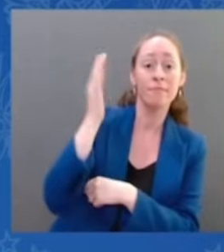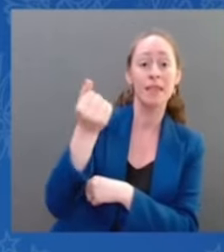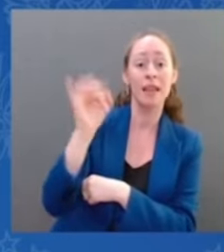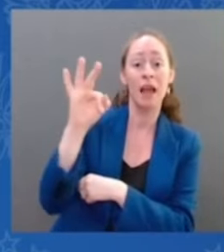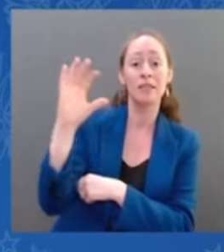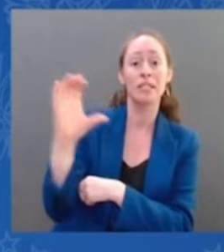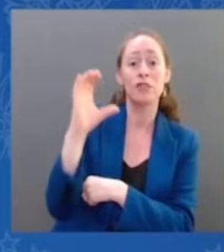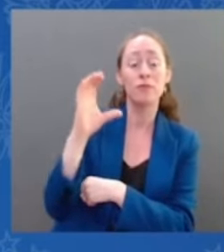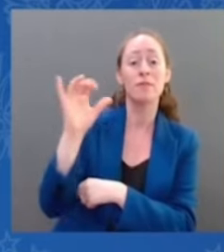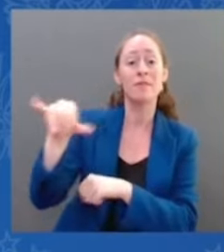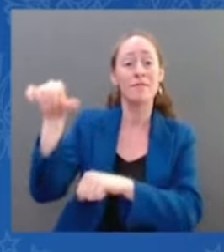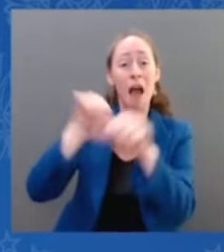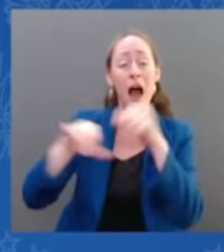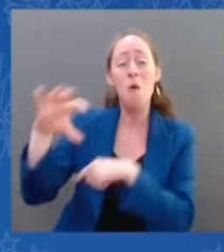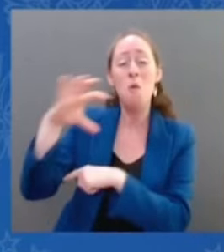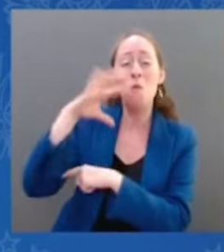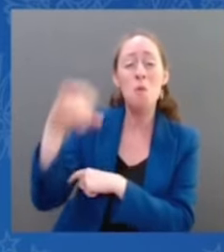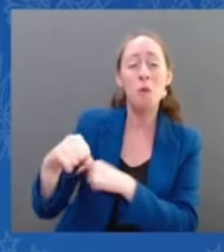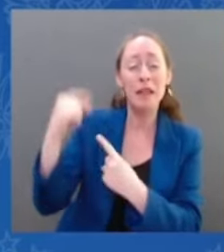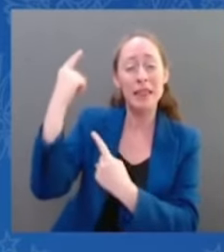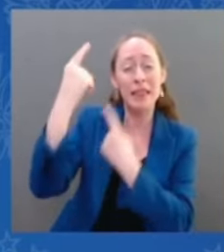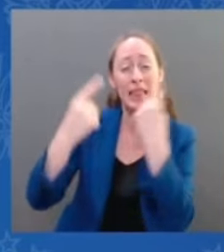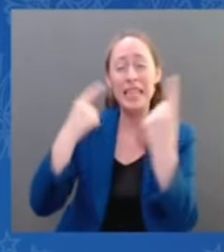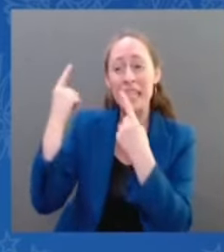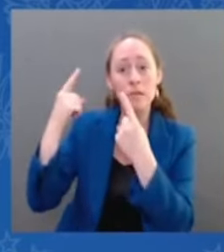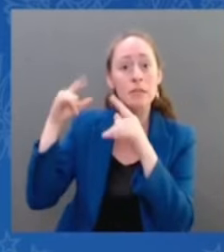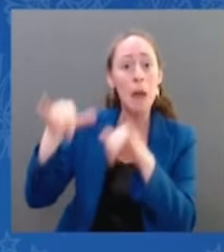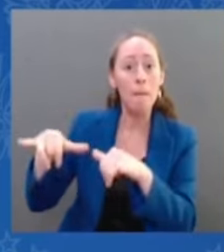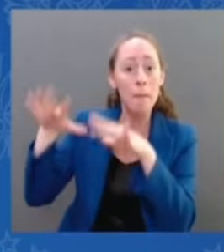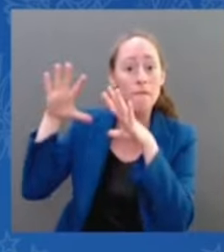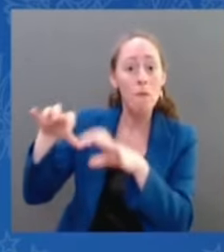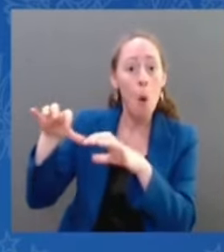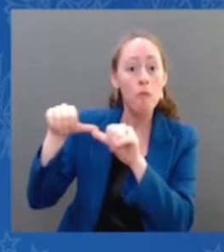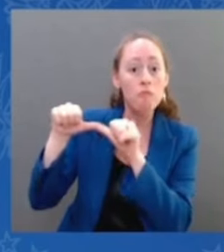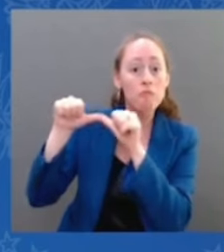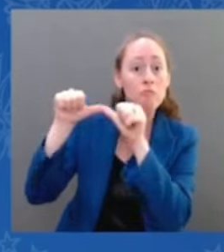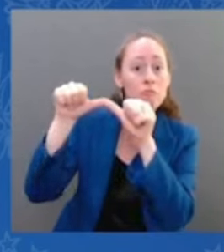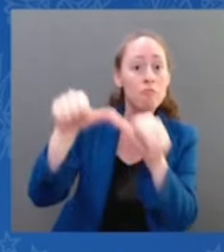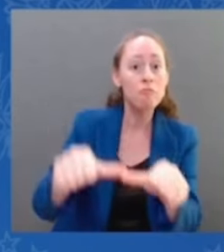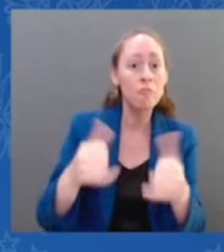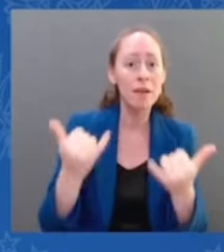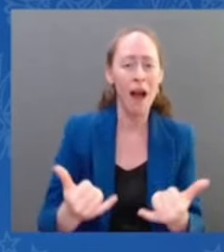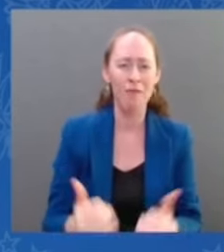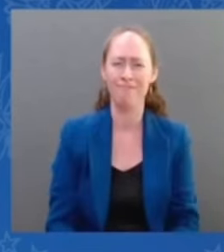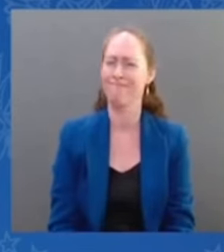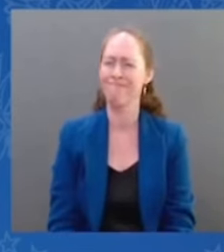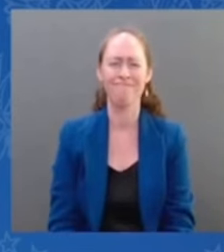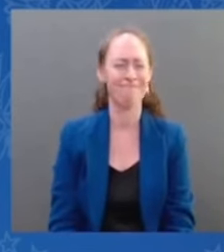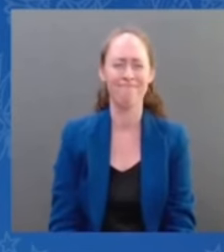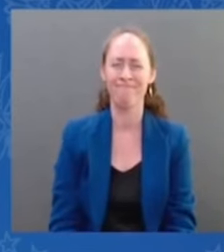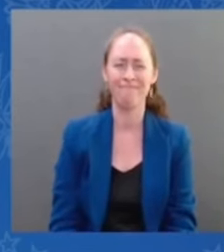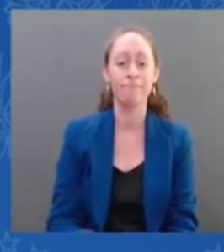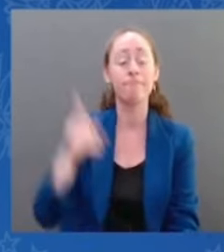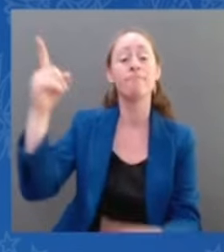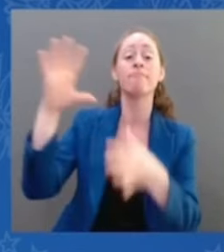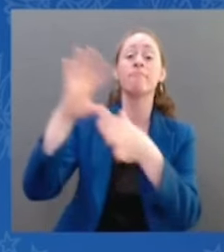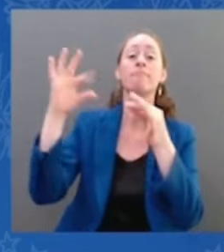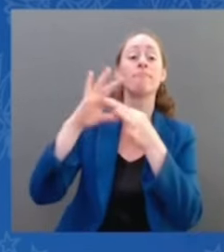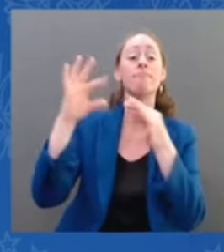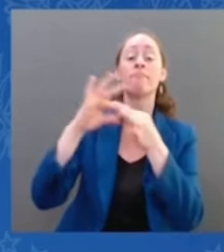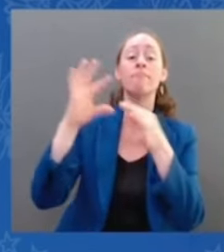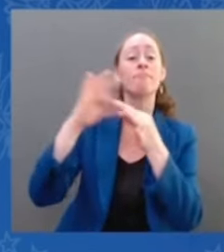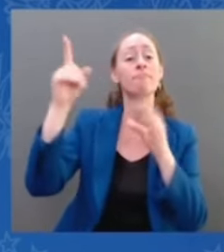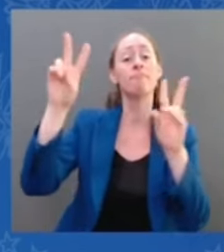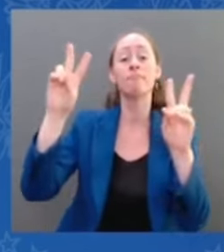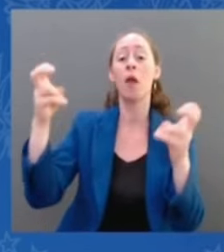here's the quote, neither law nor facts nor attitudes have provided any new reason to reach a different result than Roe and